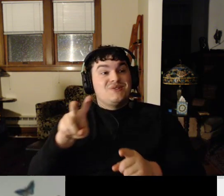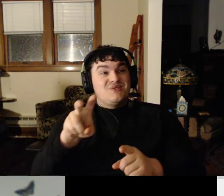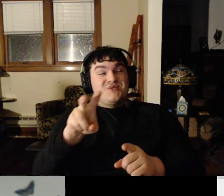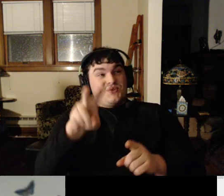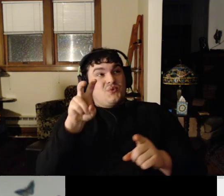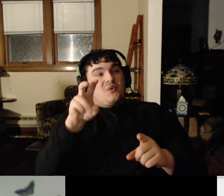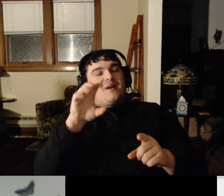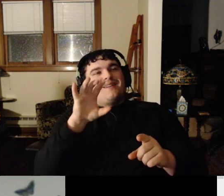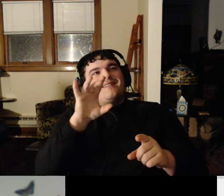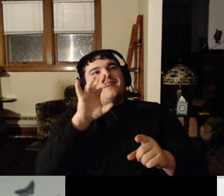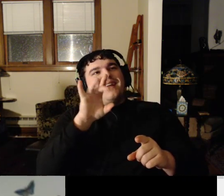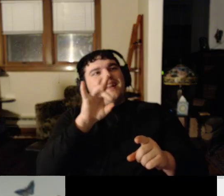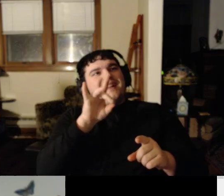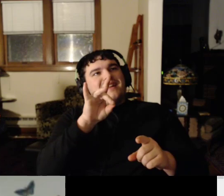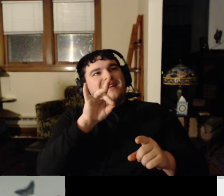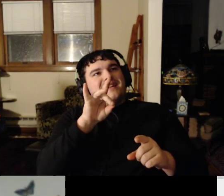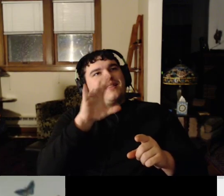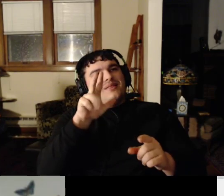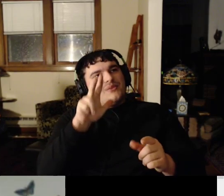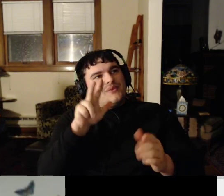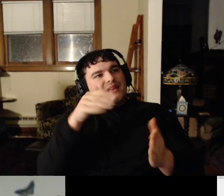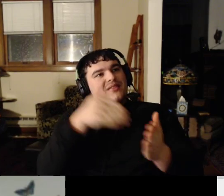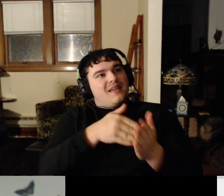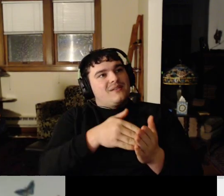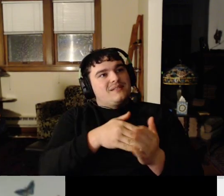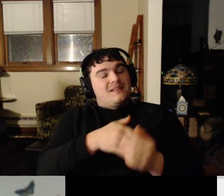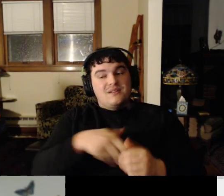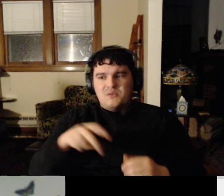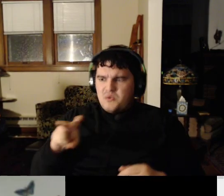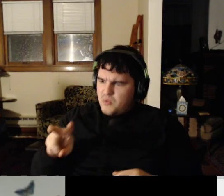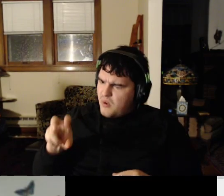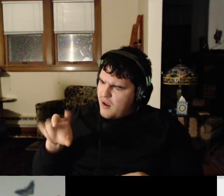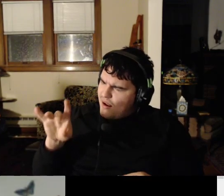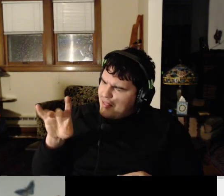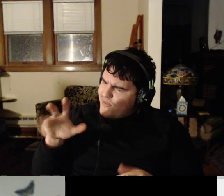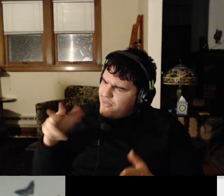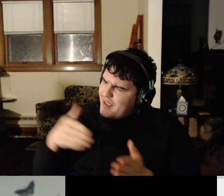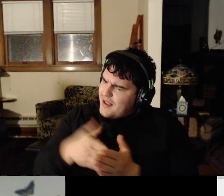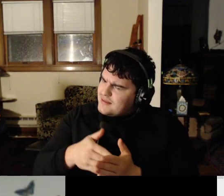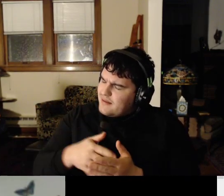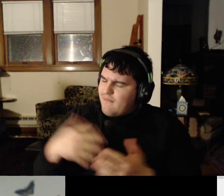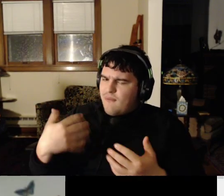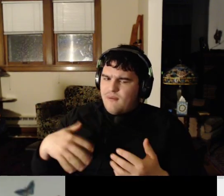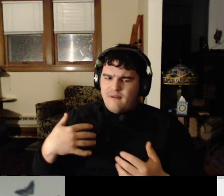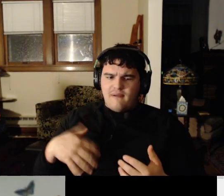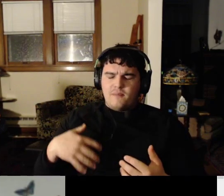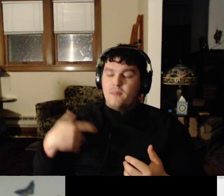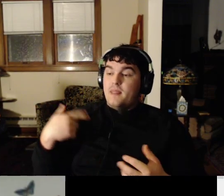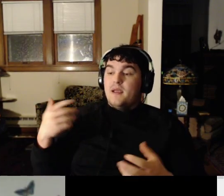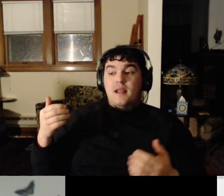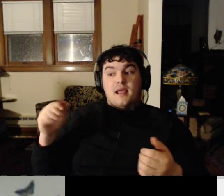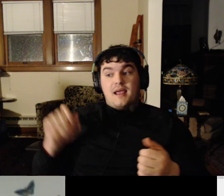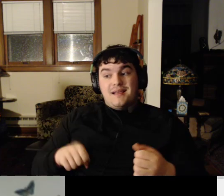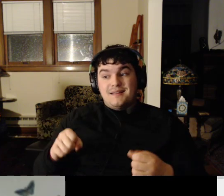283,000. Now, it has to be grammatically correct also. It can't be wrong.